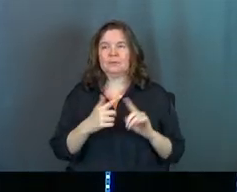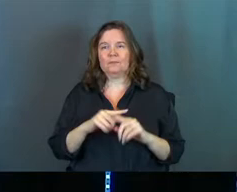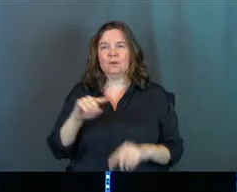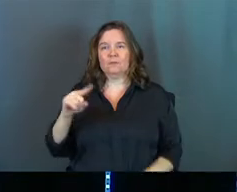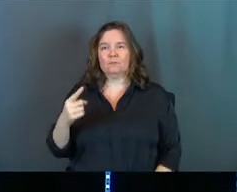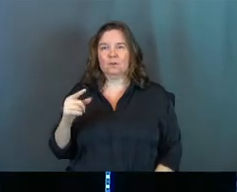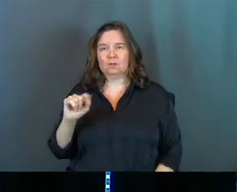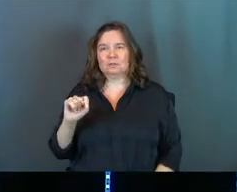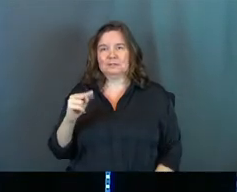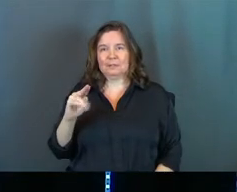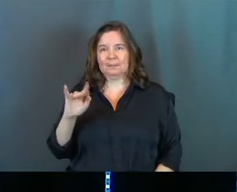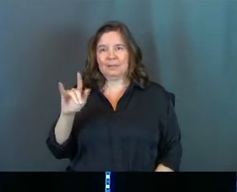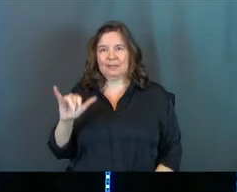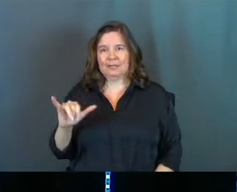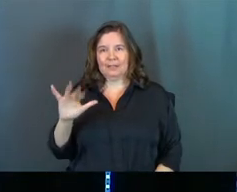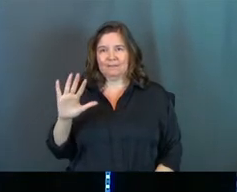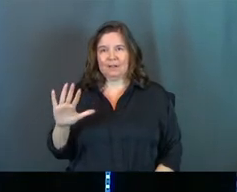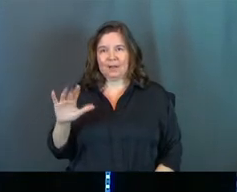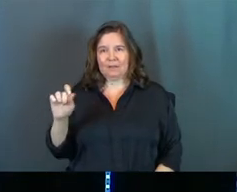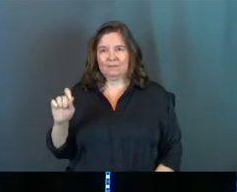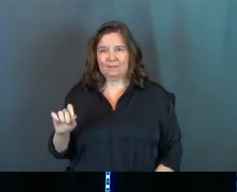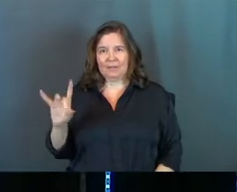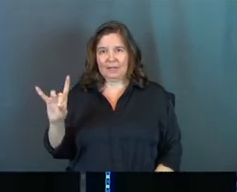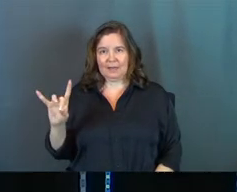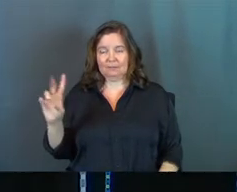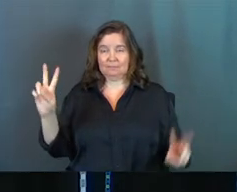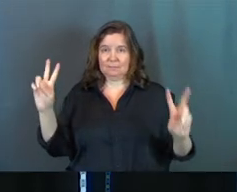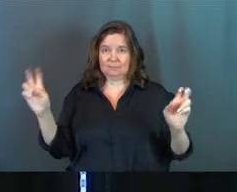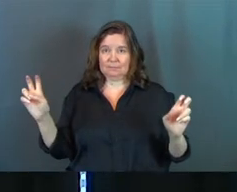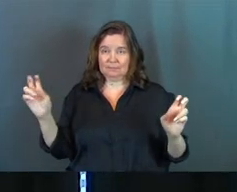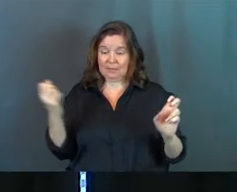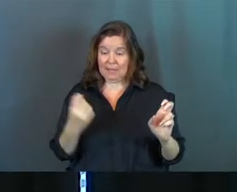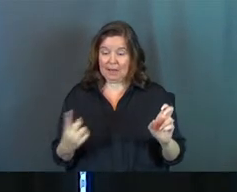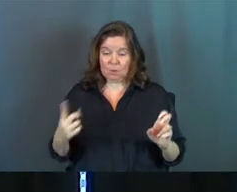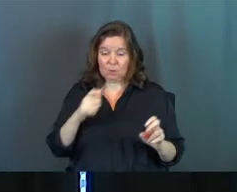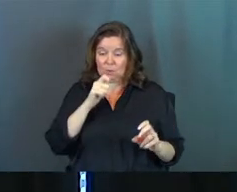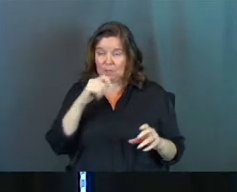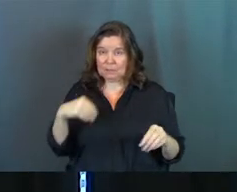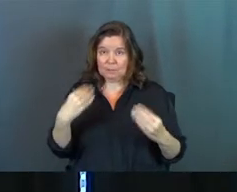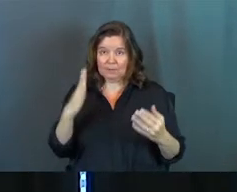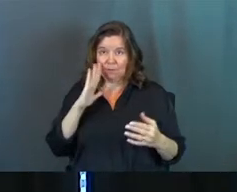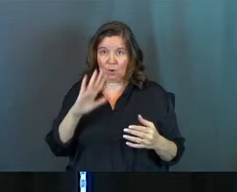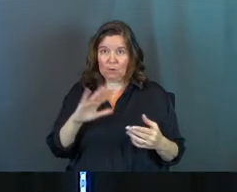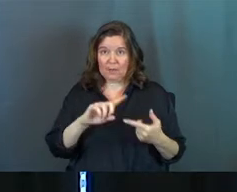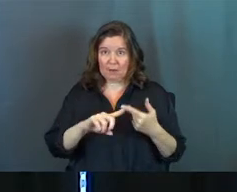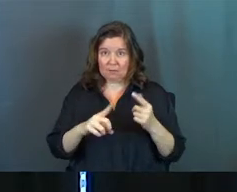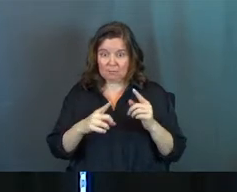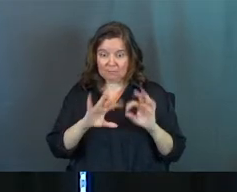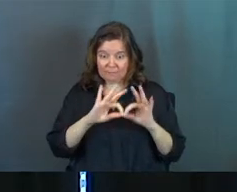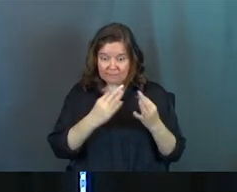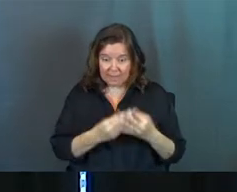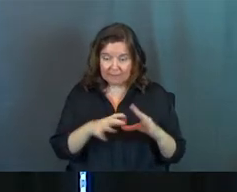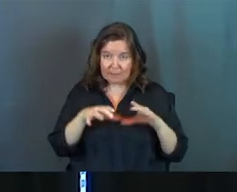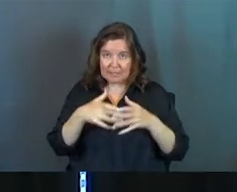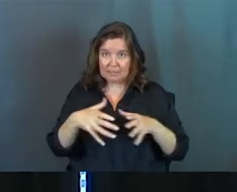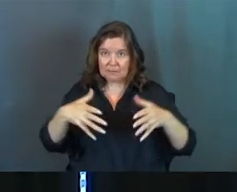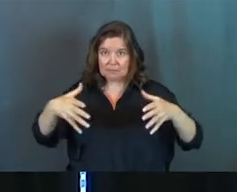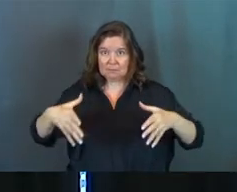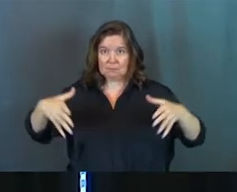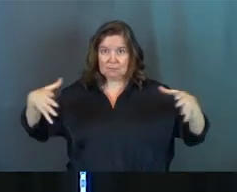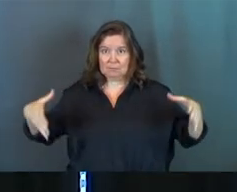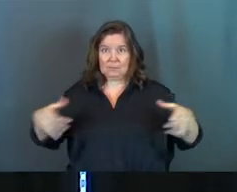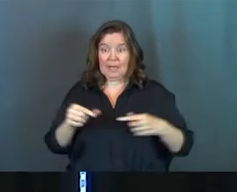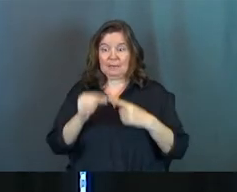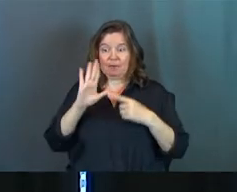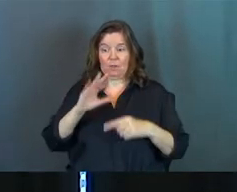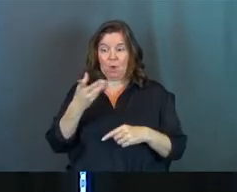from 1 Timothy. It's 1 Timothy 5.8. says, here we go, who does not provide for their relatives and especially for their own